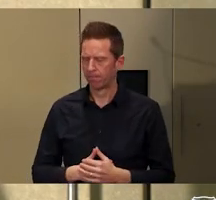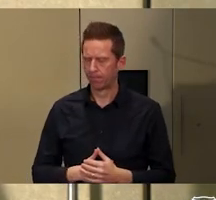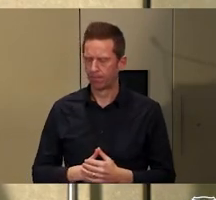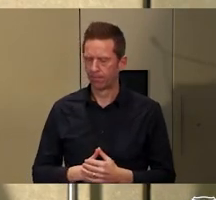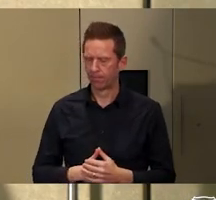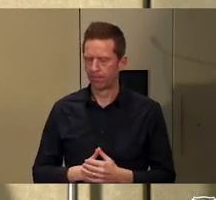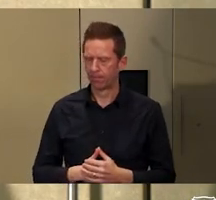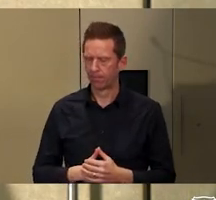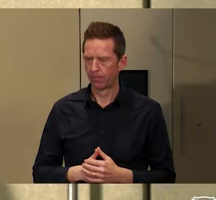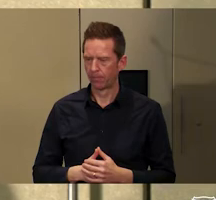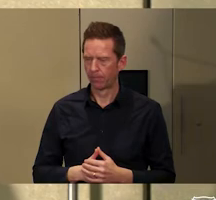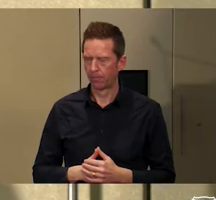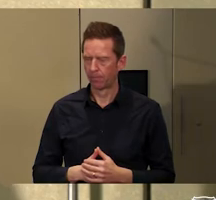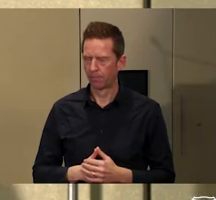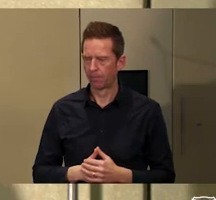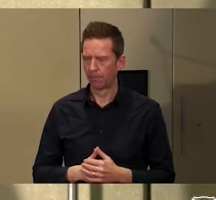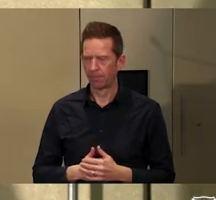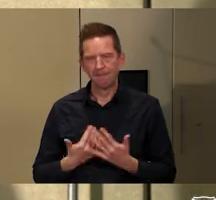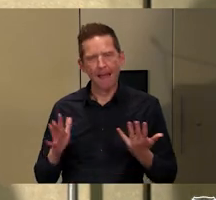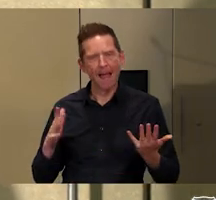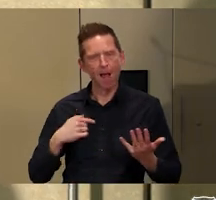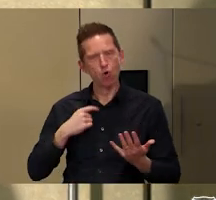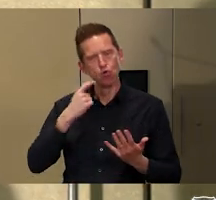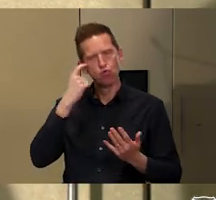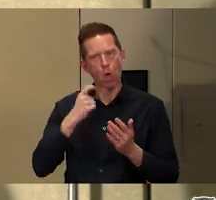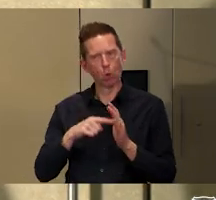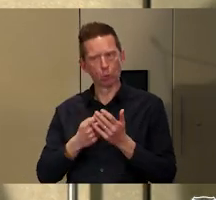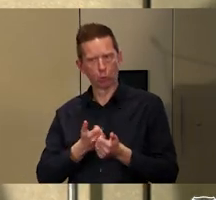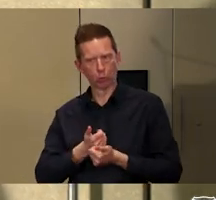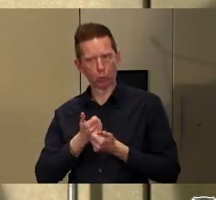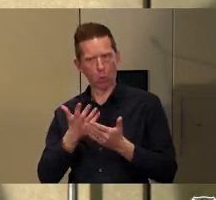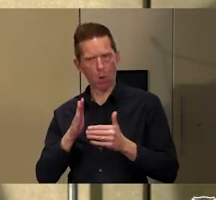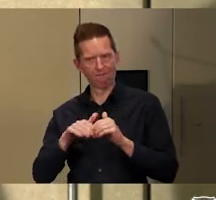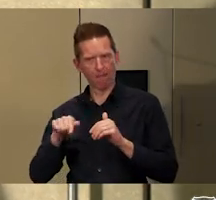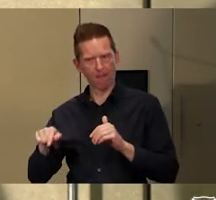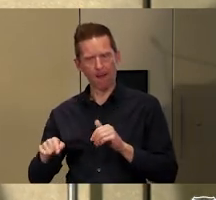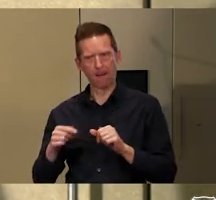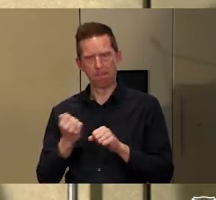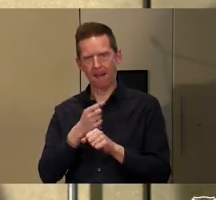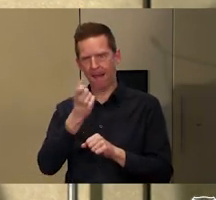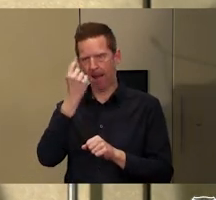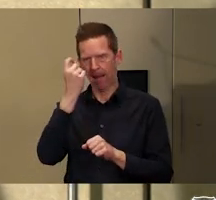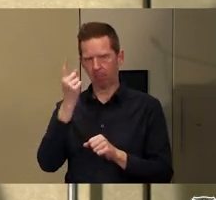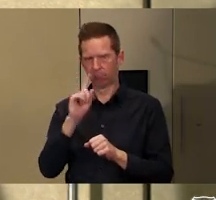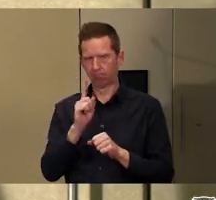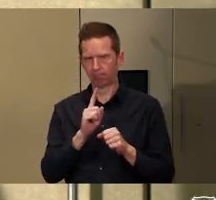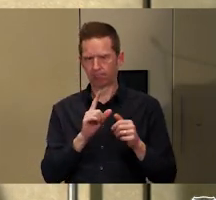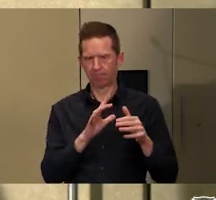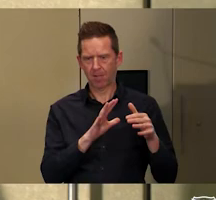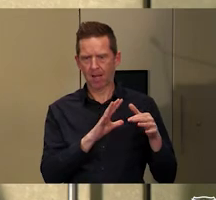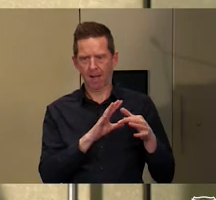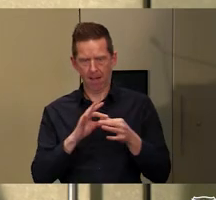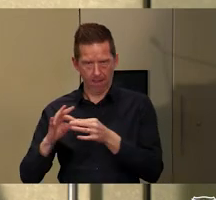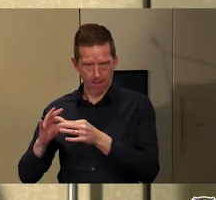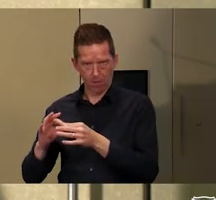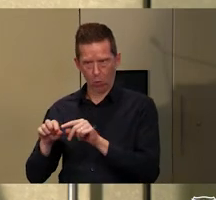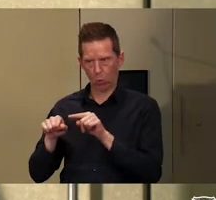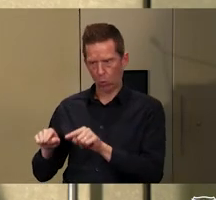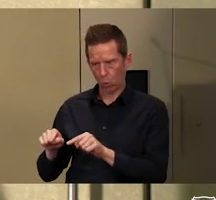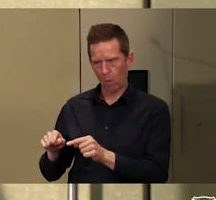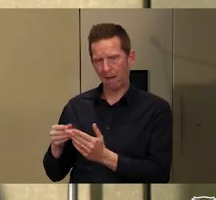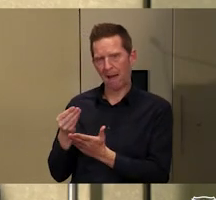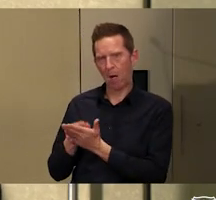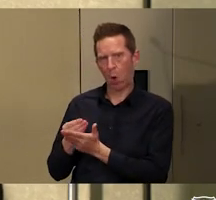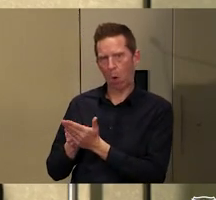think, I tried to link those things to economic